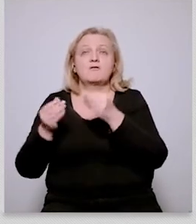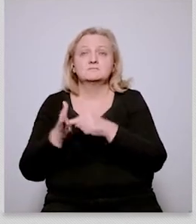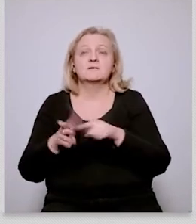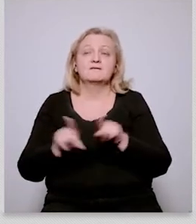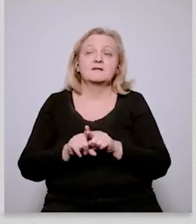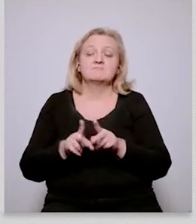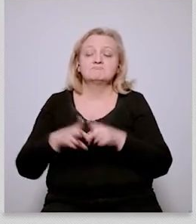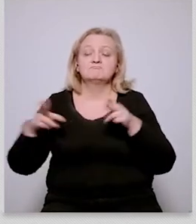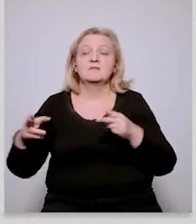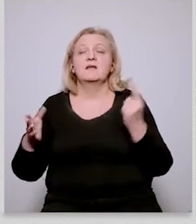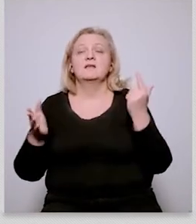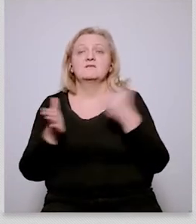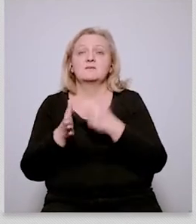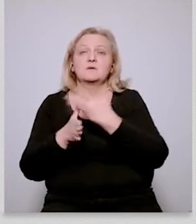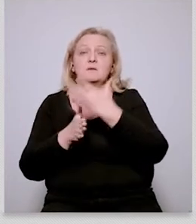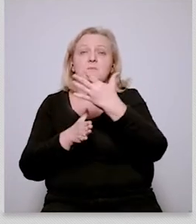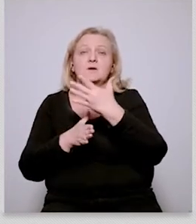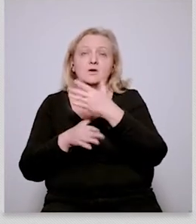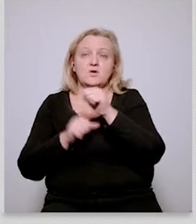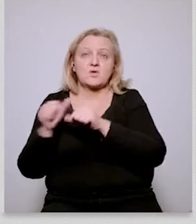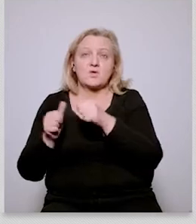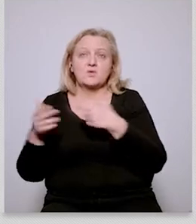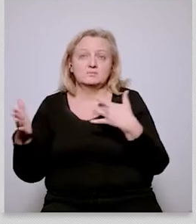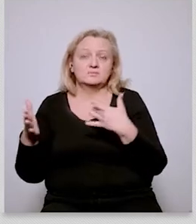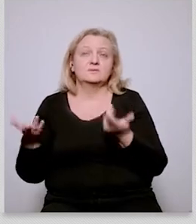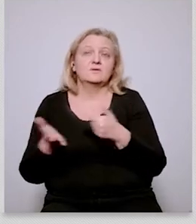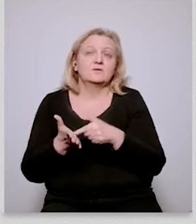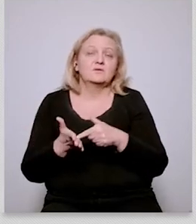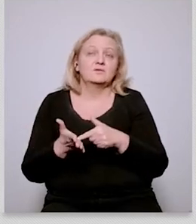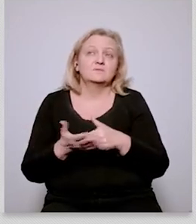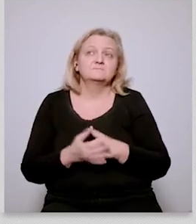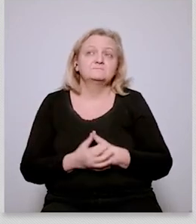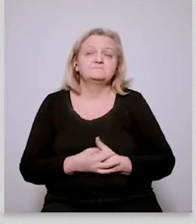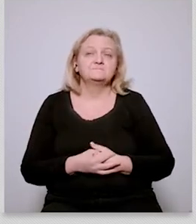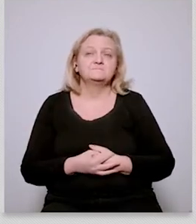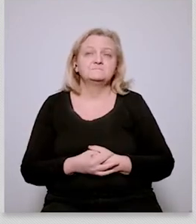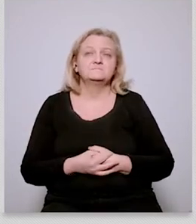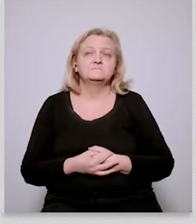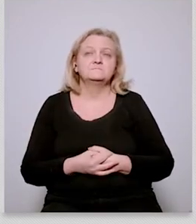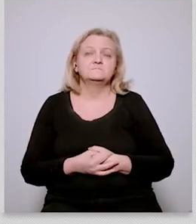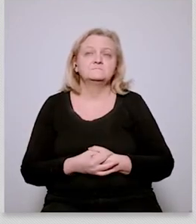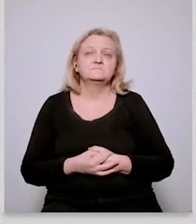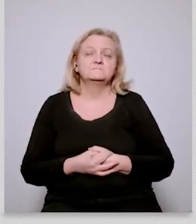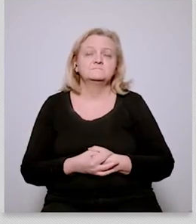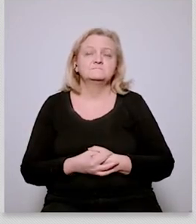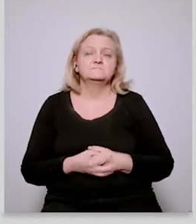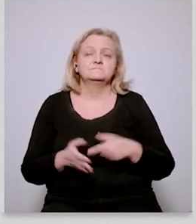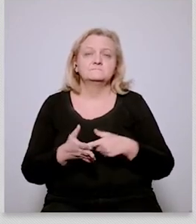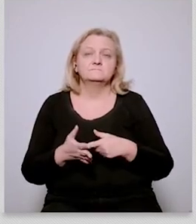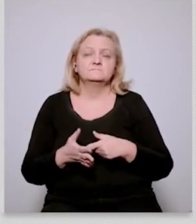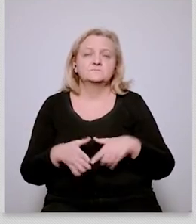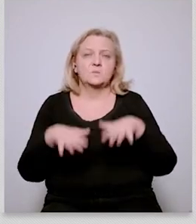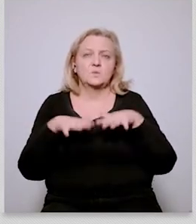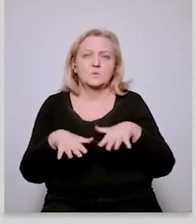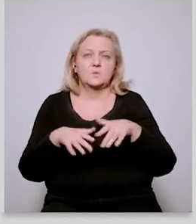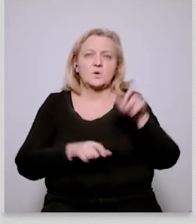lots of detractors who are on the populist side right who are uh basically using you know that whole rhetoric